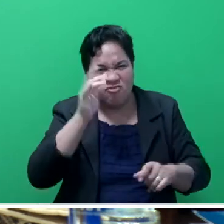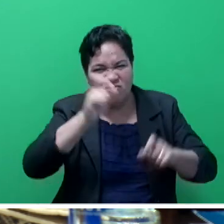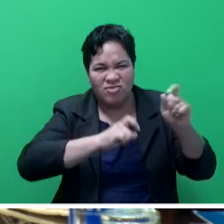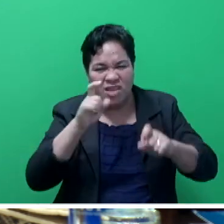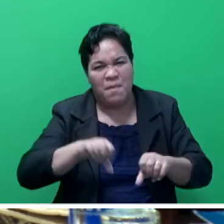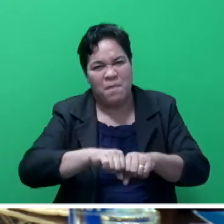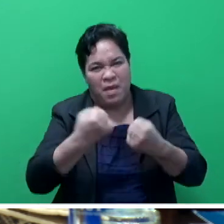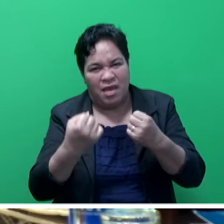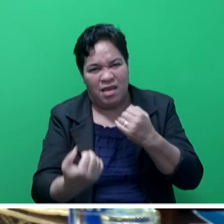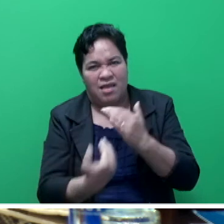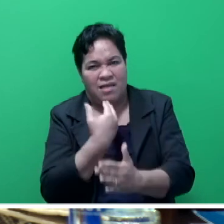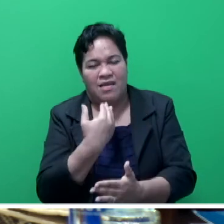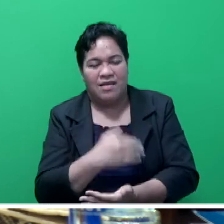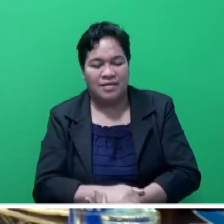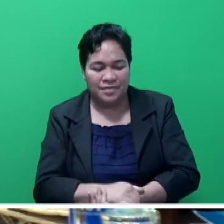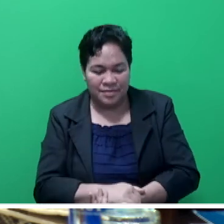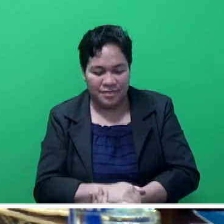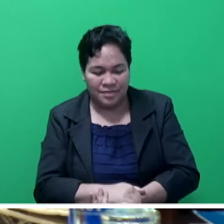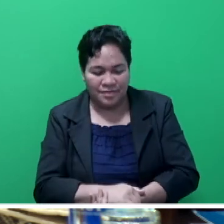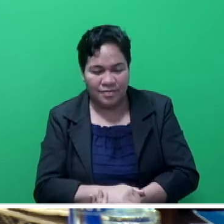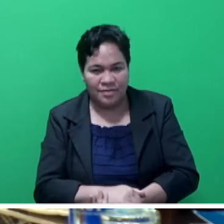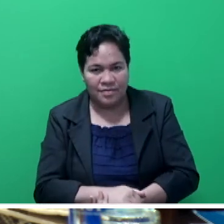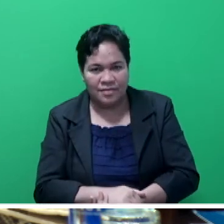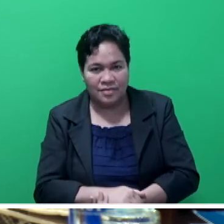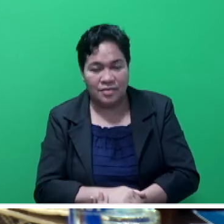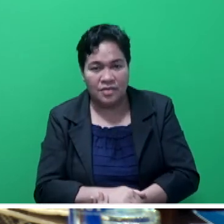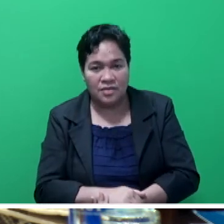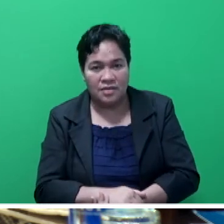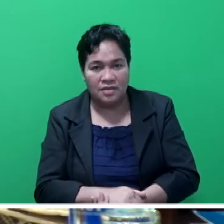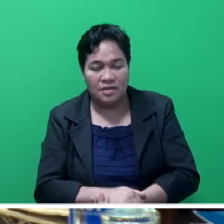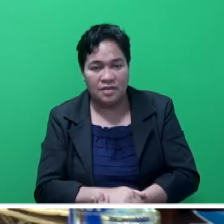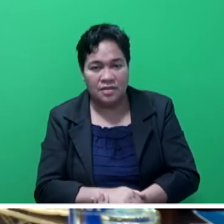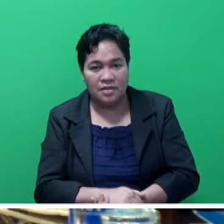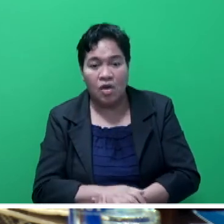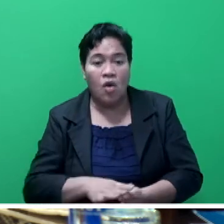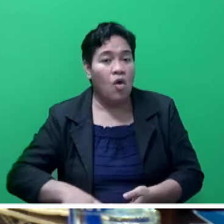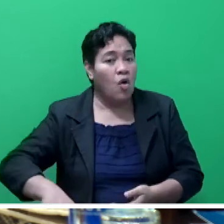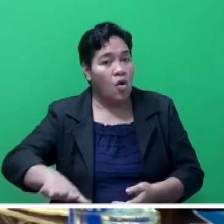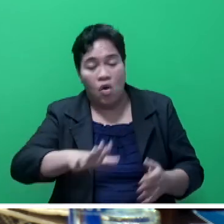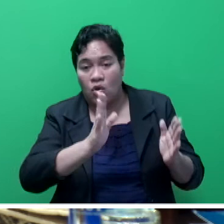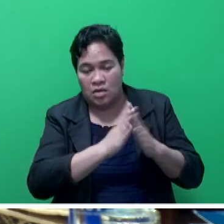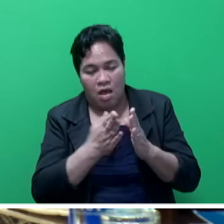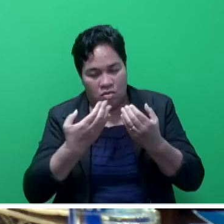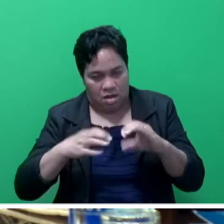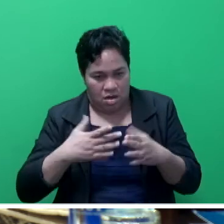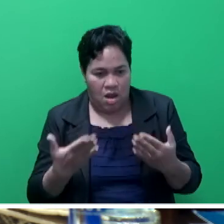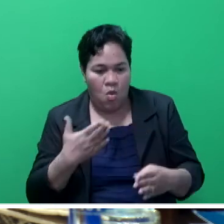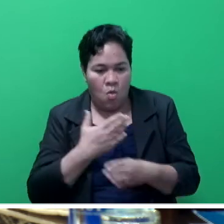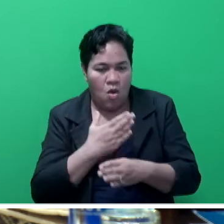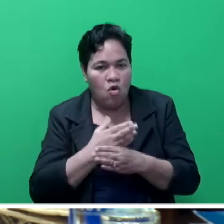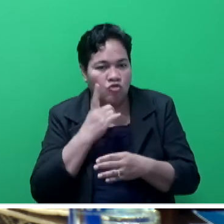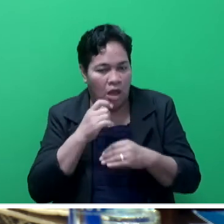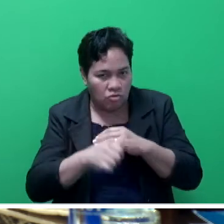Mr Speaker Sir, all municipal councils are working towards